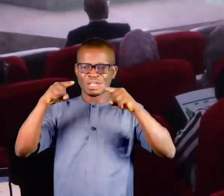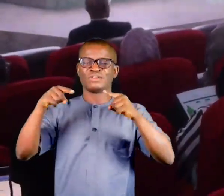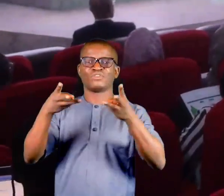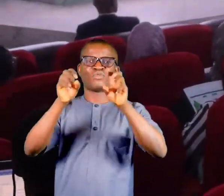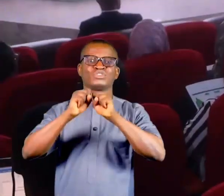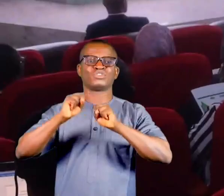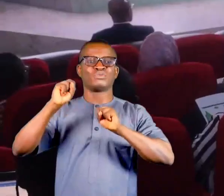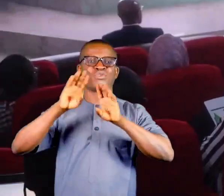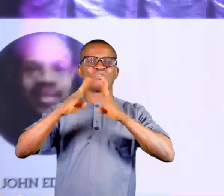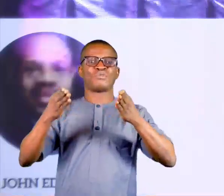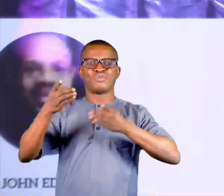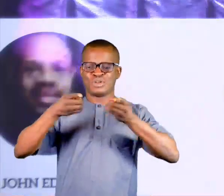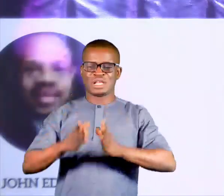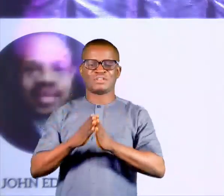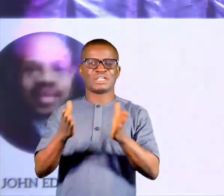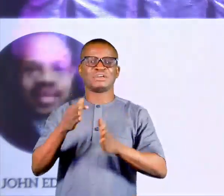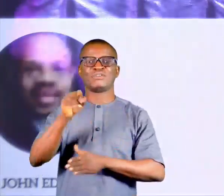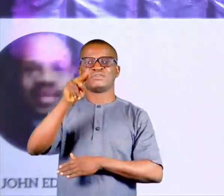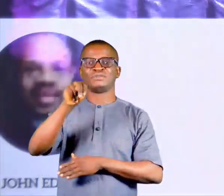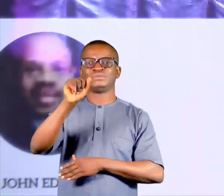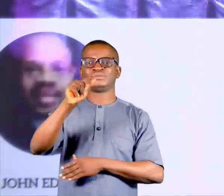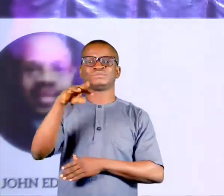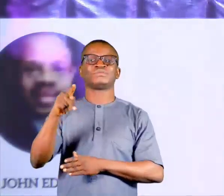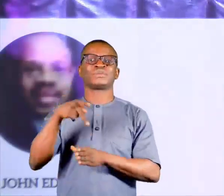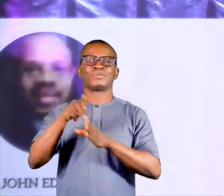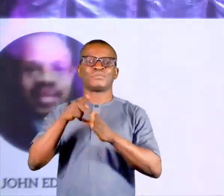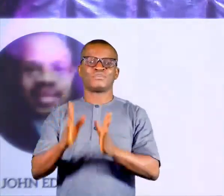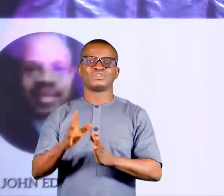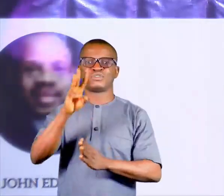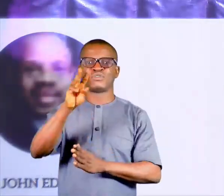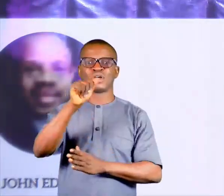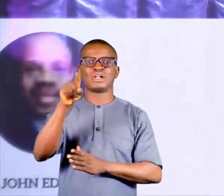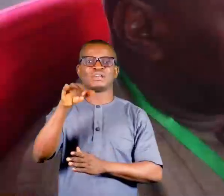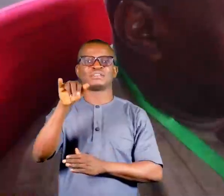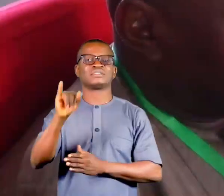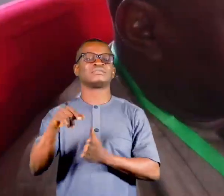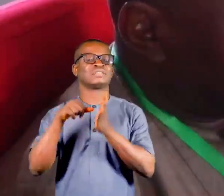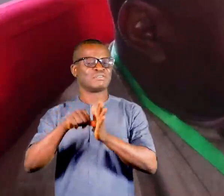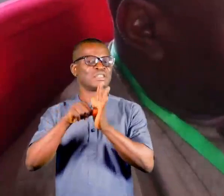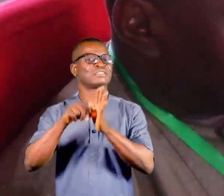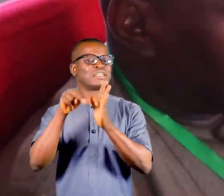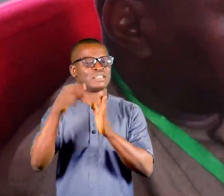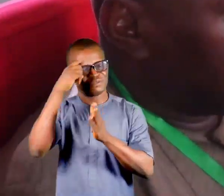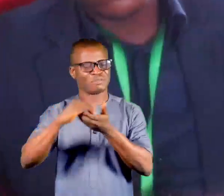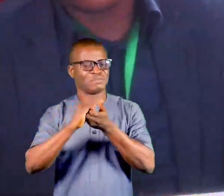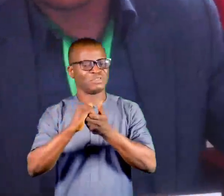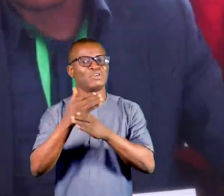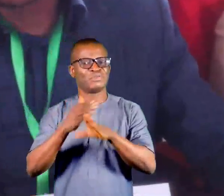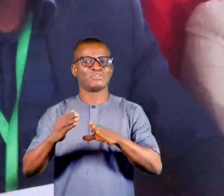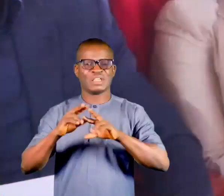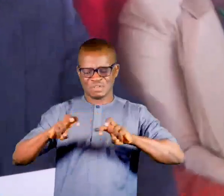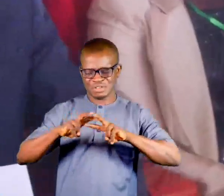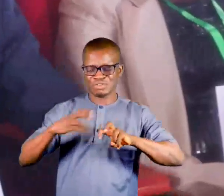Declaring the workshop open, the Director General of NAPTIP, Professor Fatima Waziri-Azi, stressed the need for synergy between